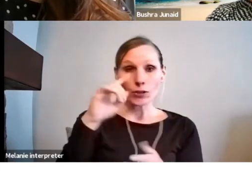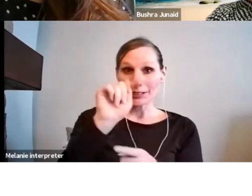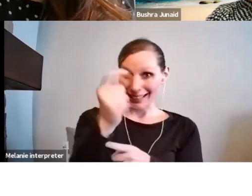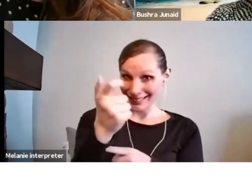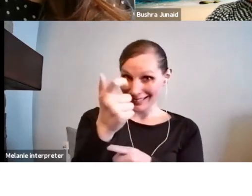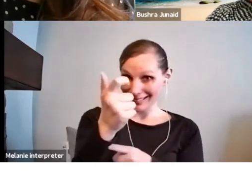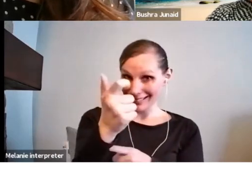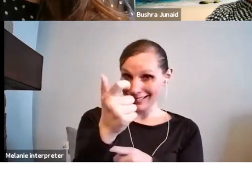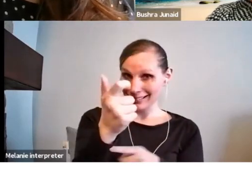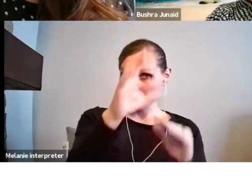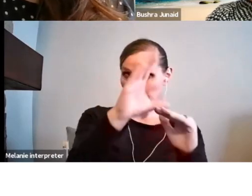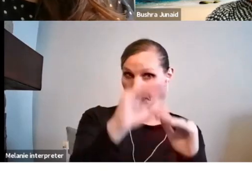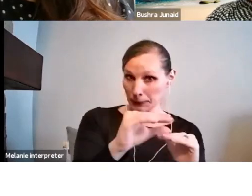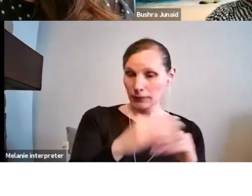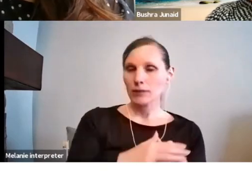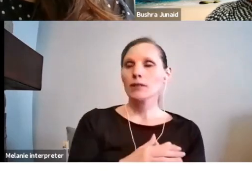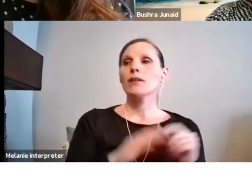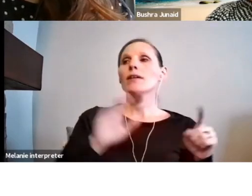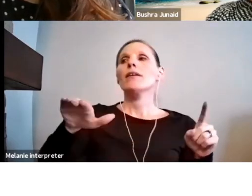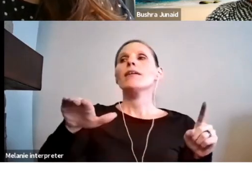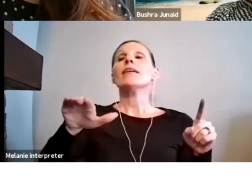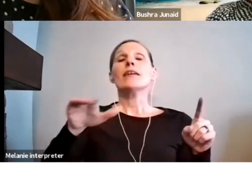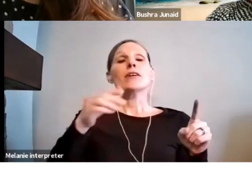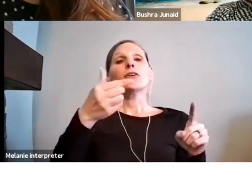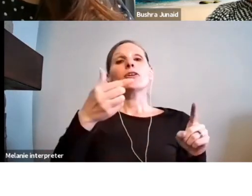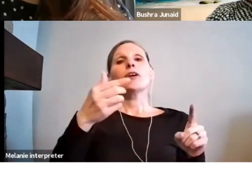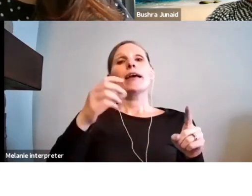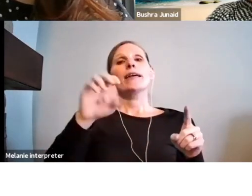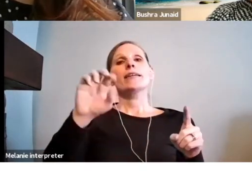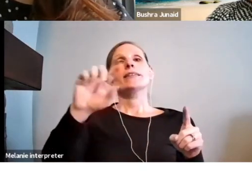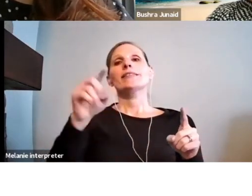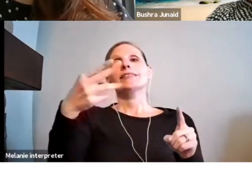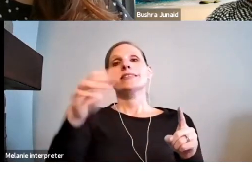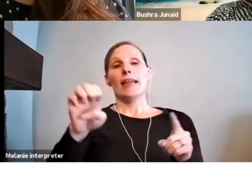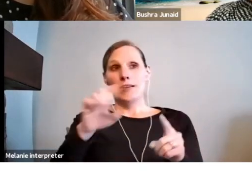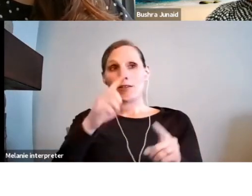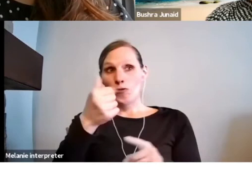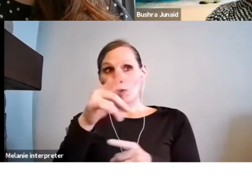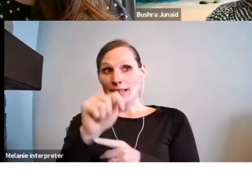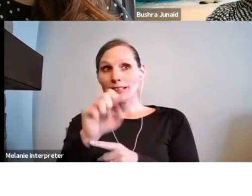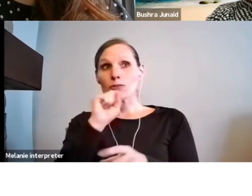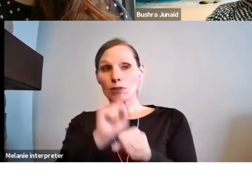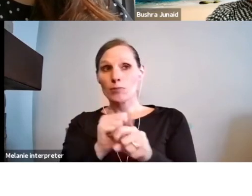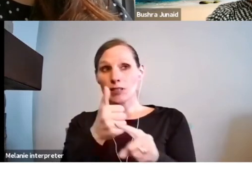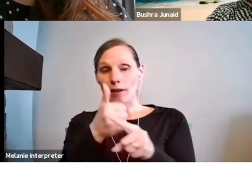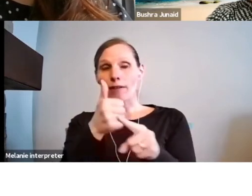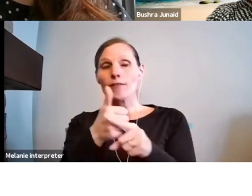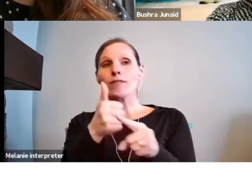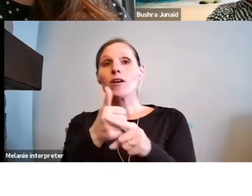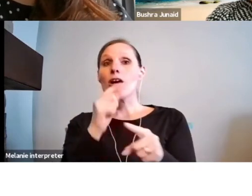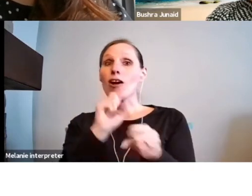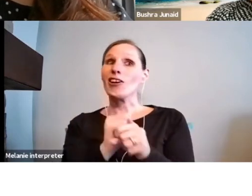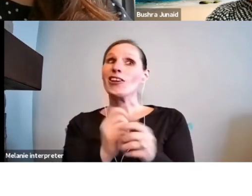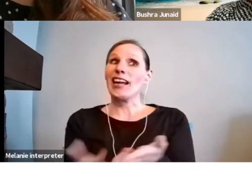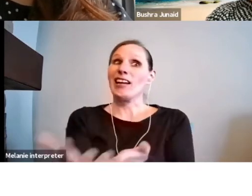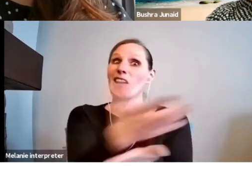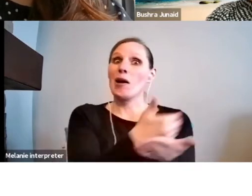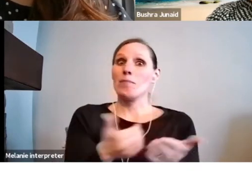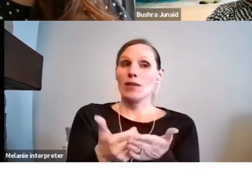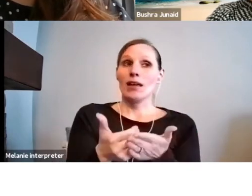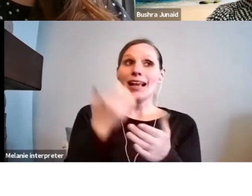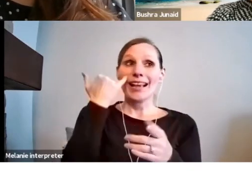So grants are considered income. If you get a grant of more than $500, you will receive a